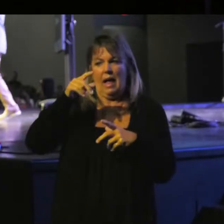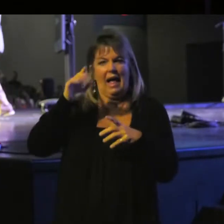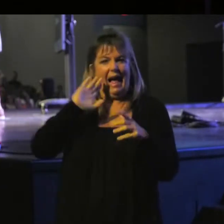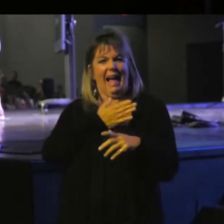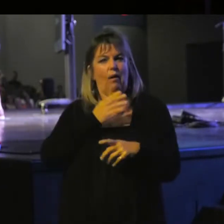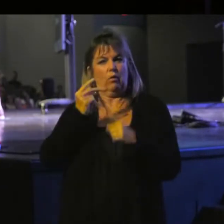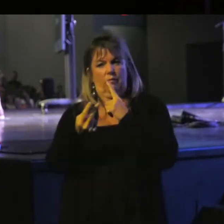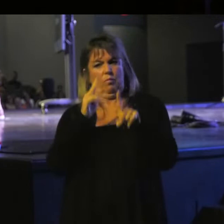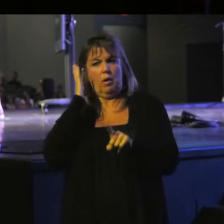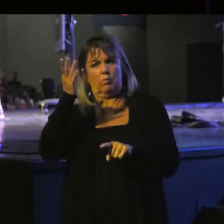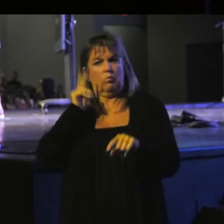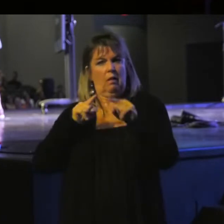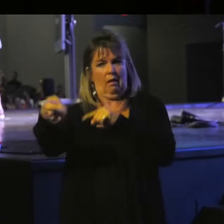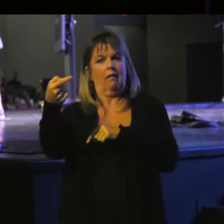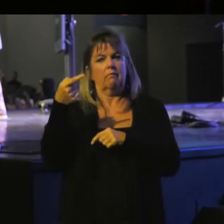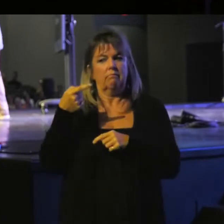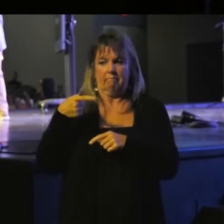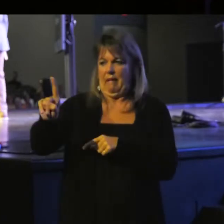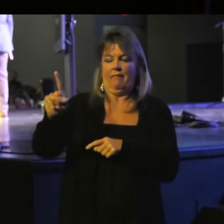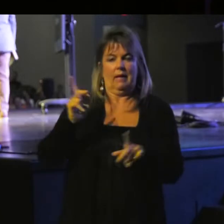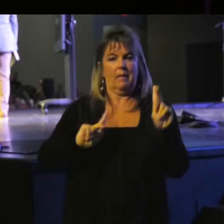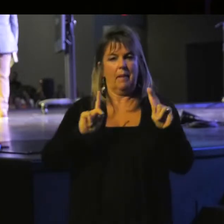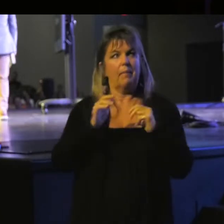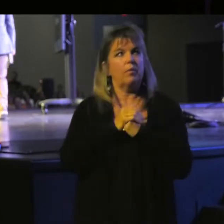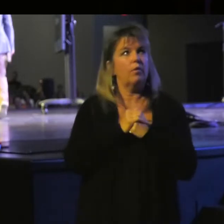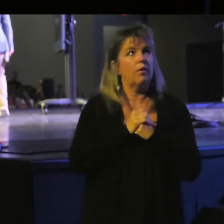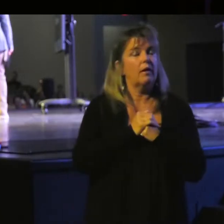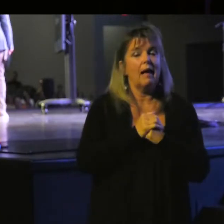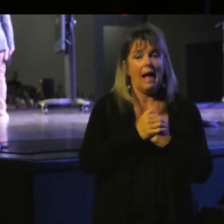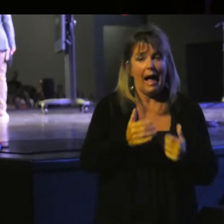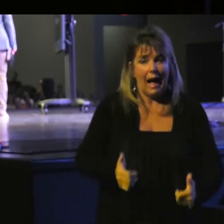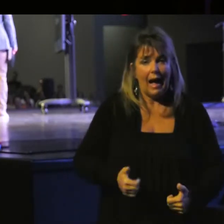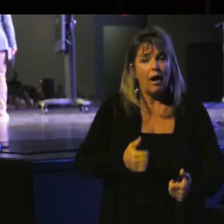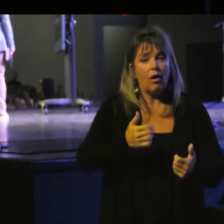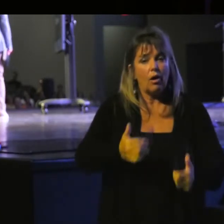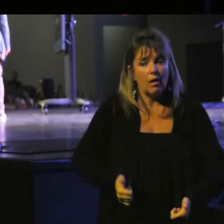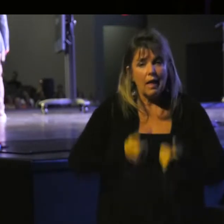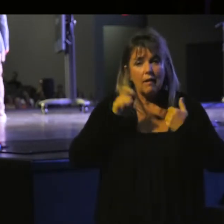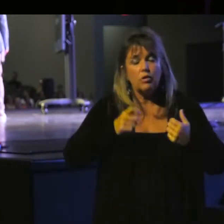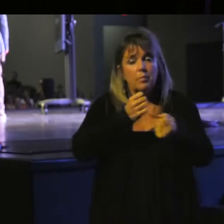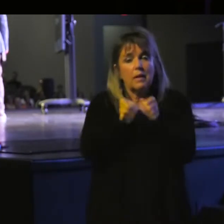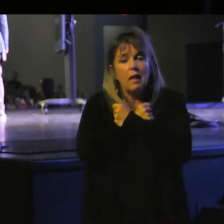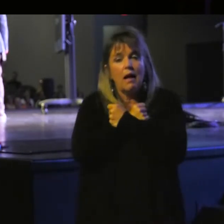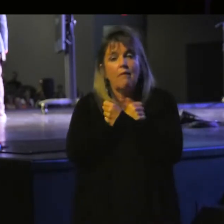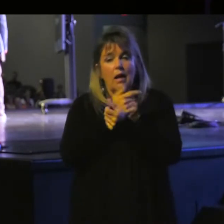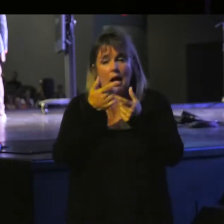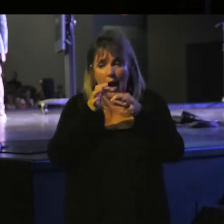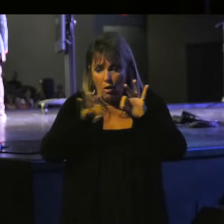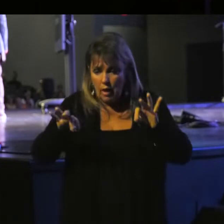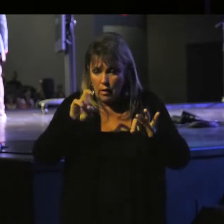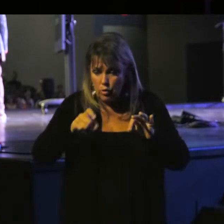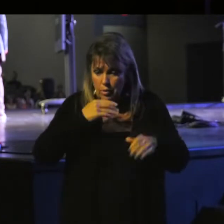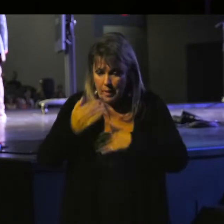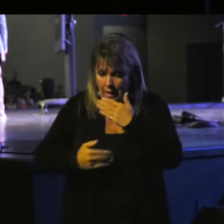find our life loving, our language kind. But our God does not change.